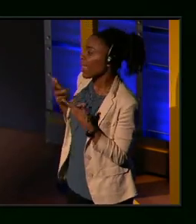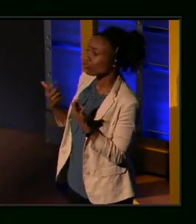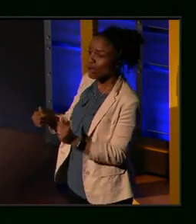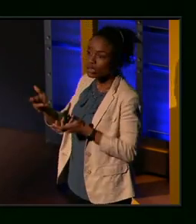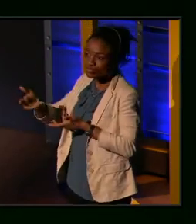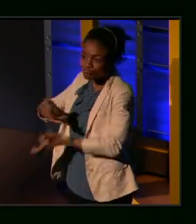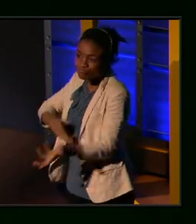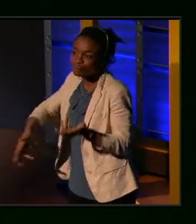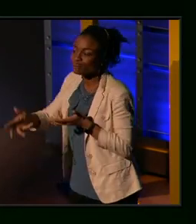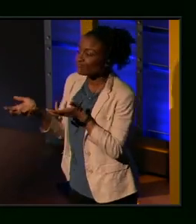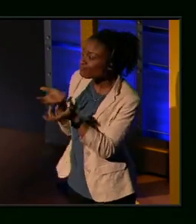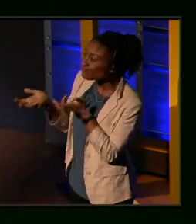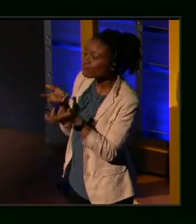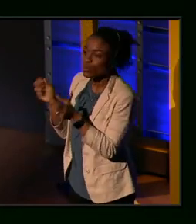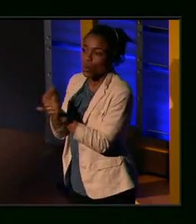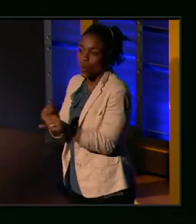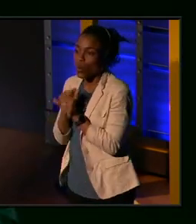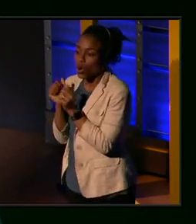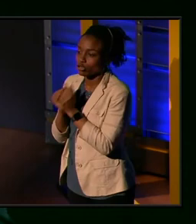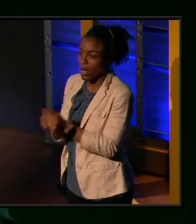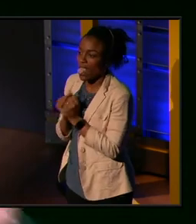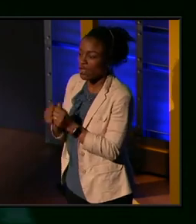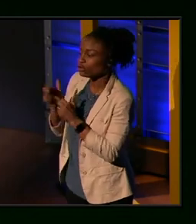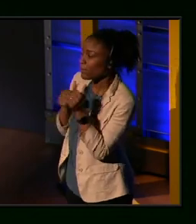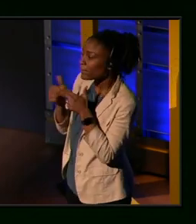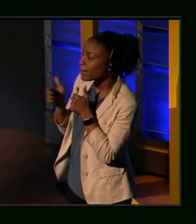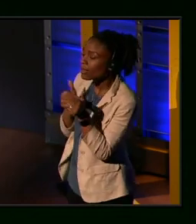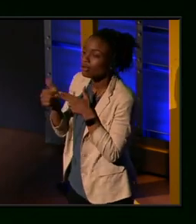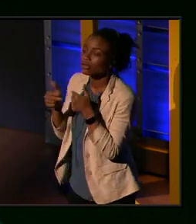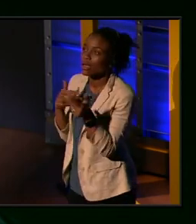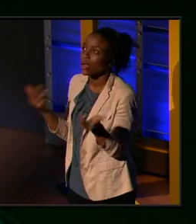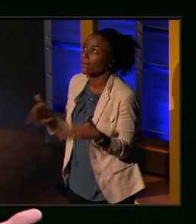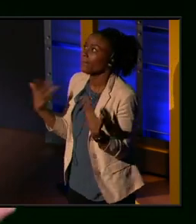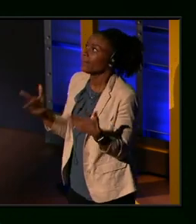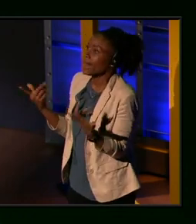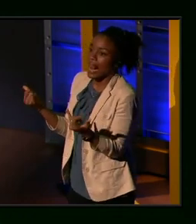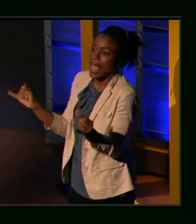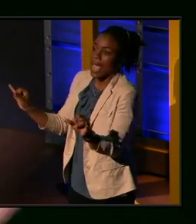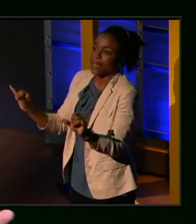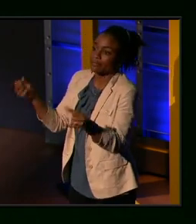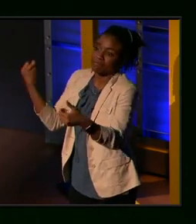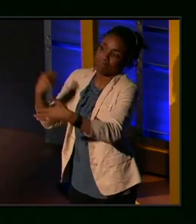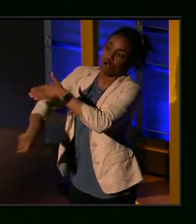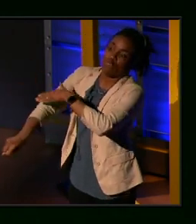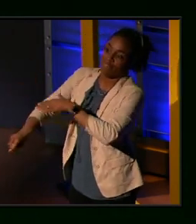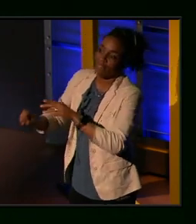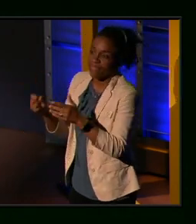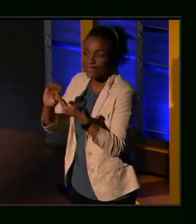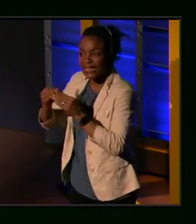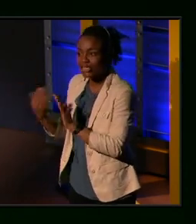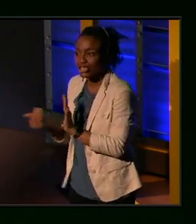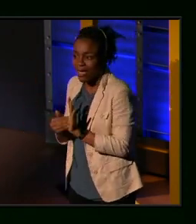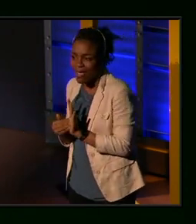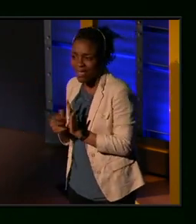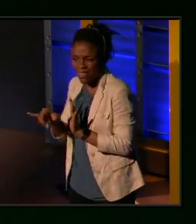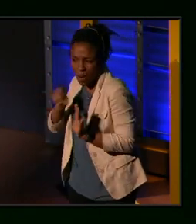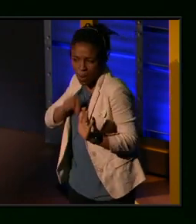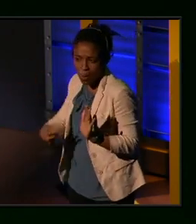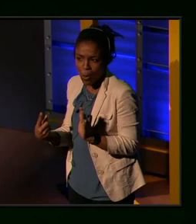to, to, what do you want to say? Sort of birth the village again, this old village. And,